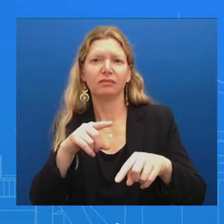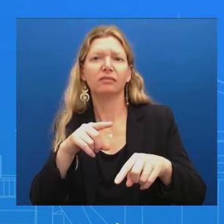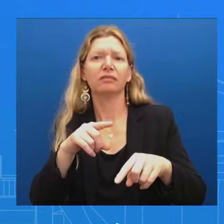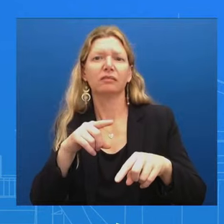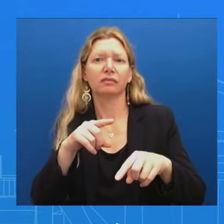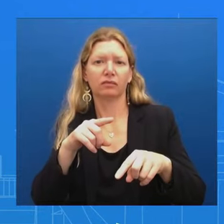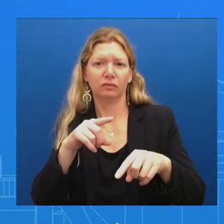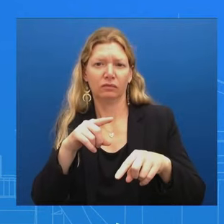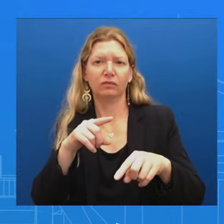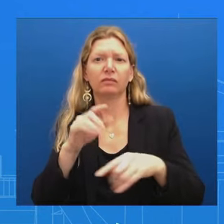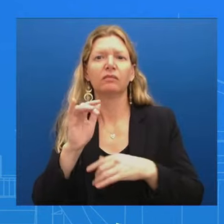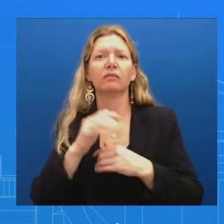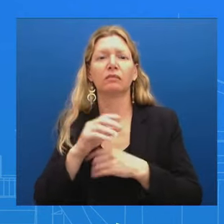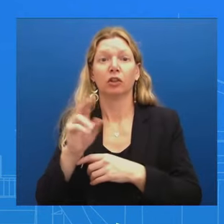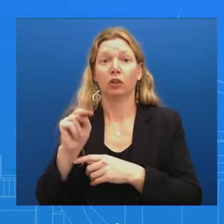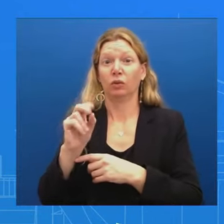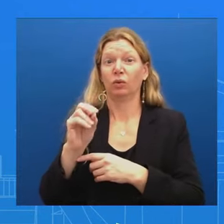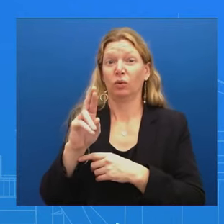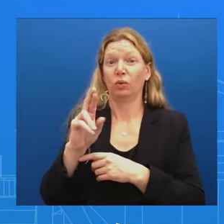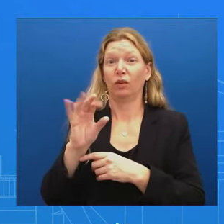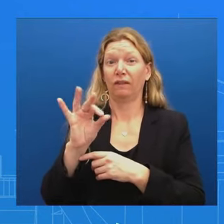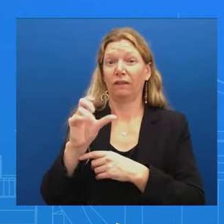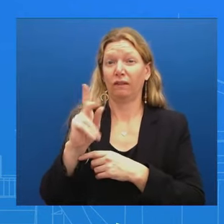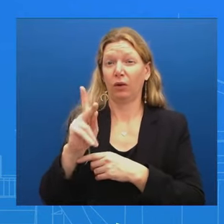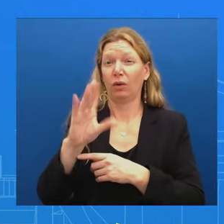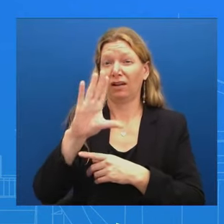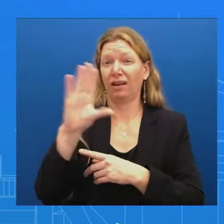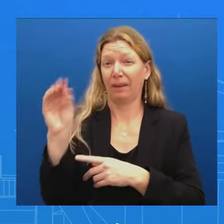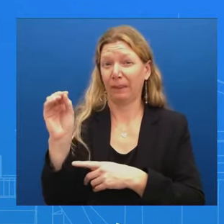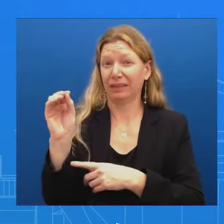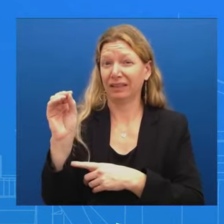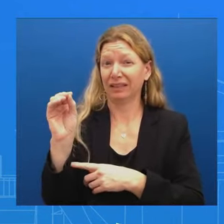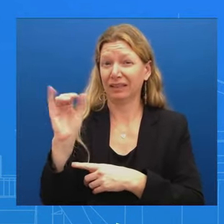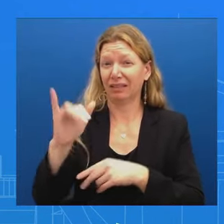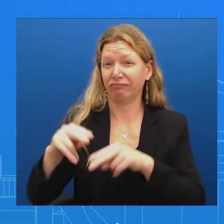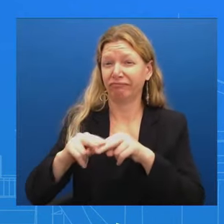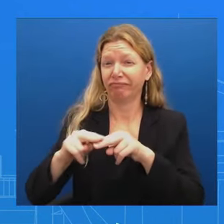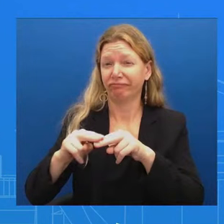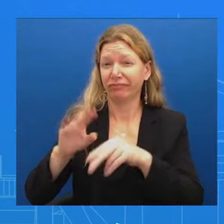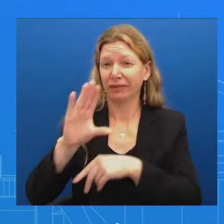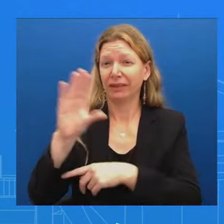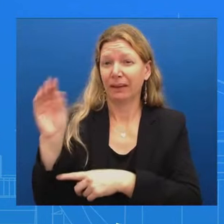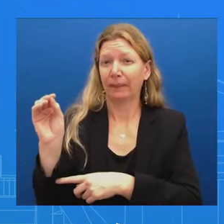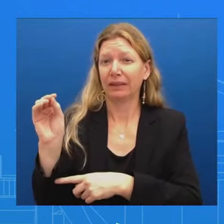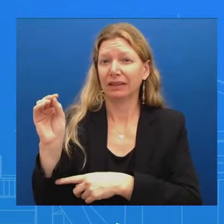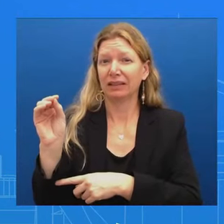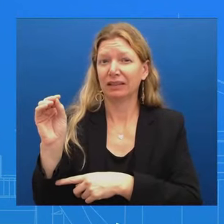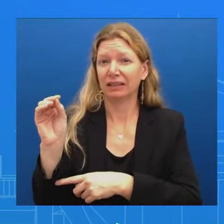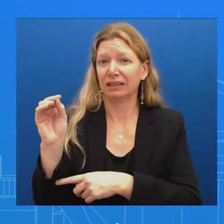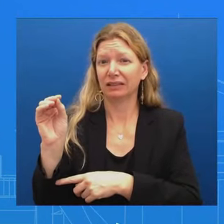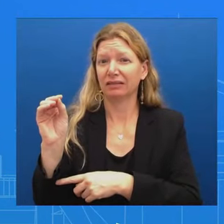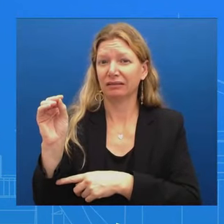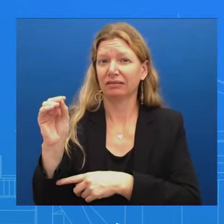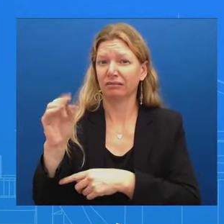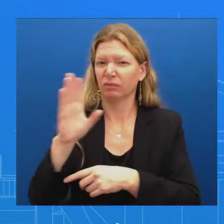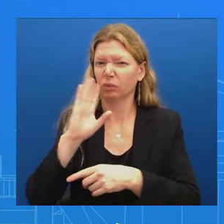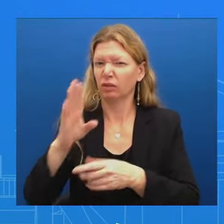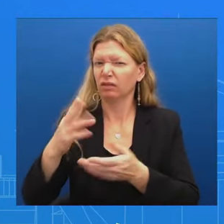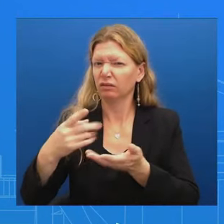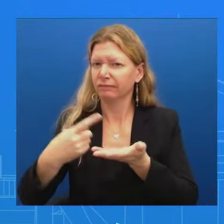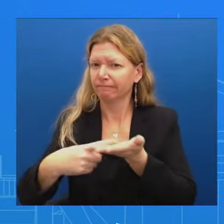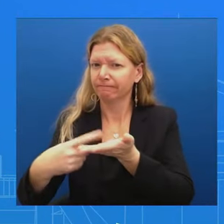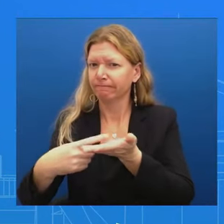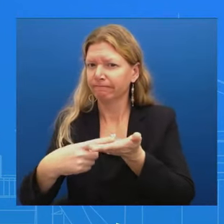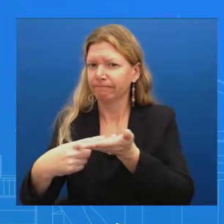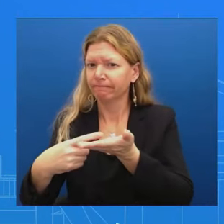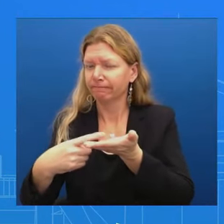incredibly important And support the community as it moves forward He also has heard loud and clear from the folks in East Palestine